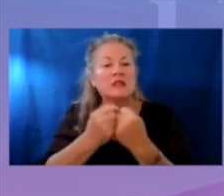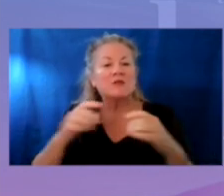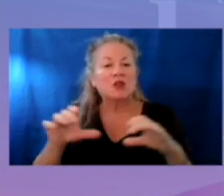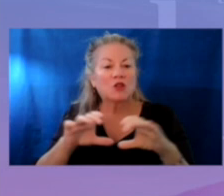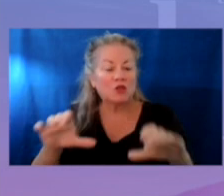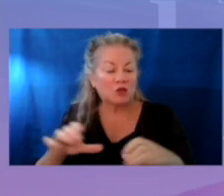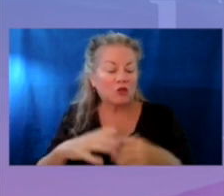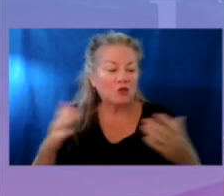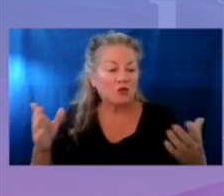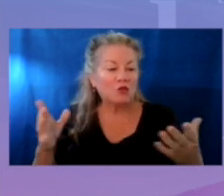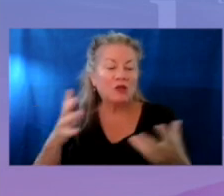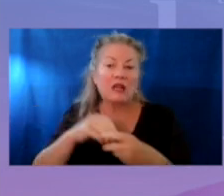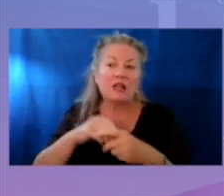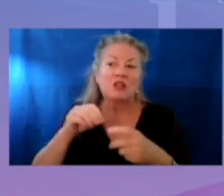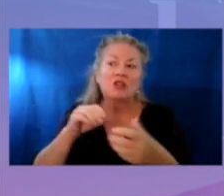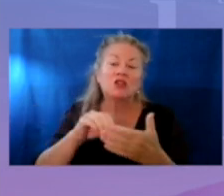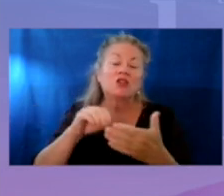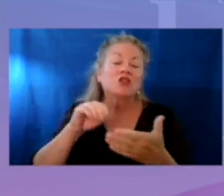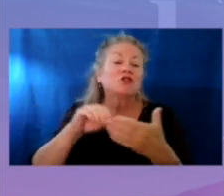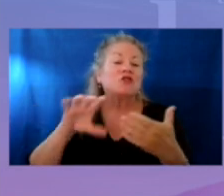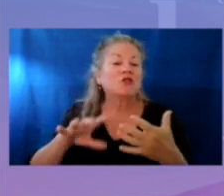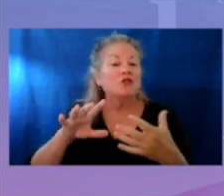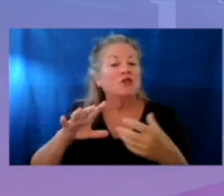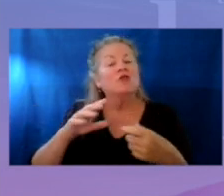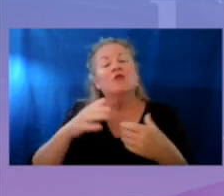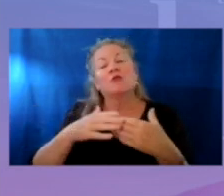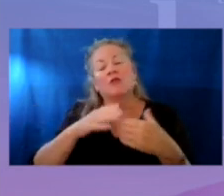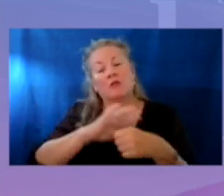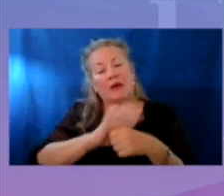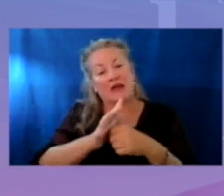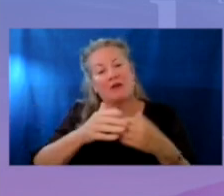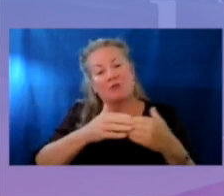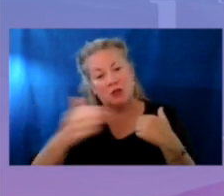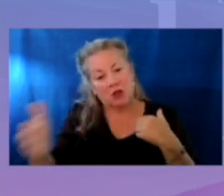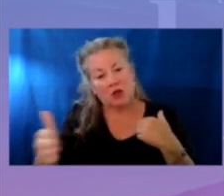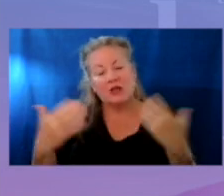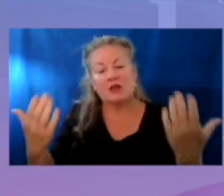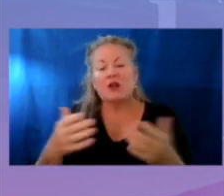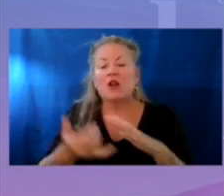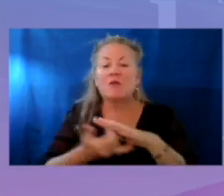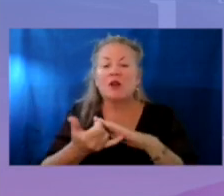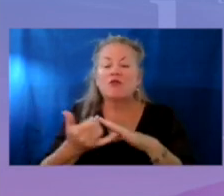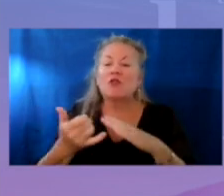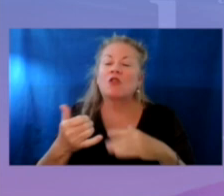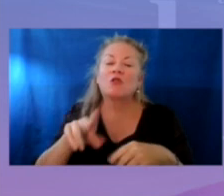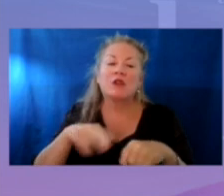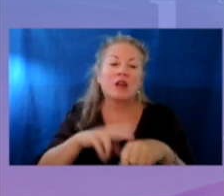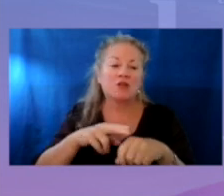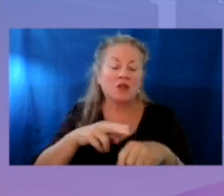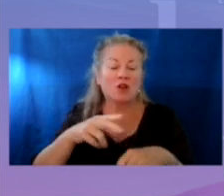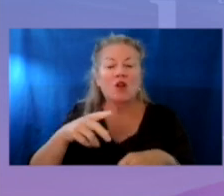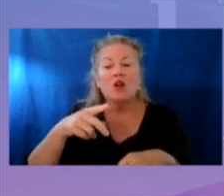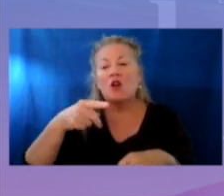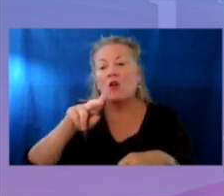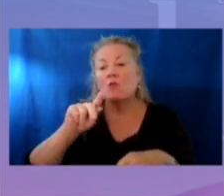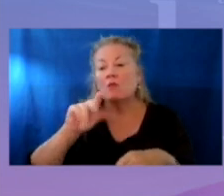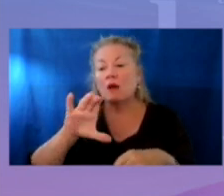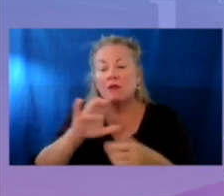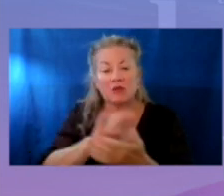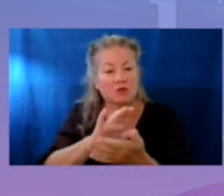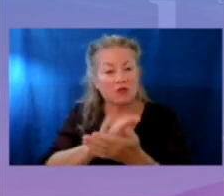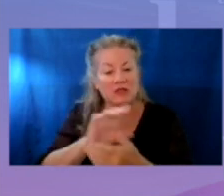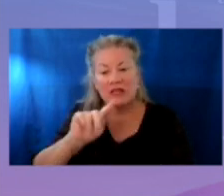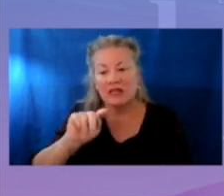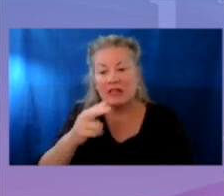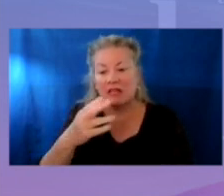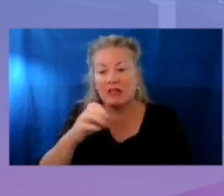to engage students throughout the pandemic and beyond. Here at Metro Nashville Public Schools, the ethos that drives the work